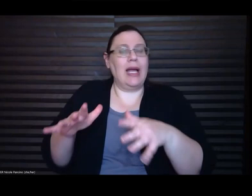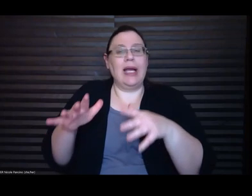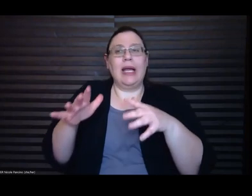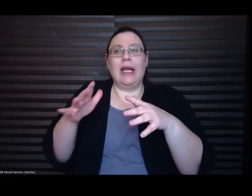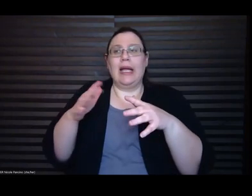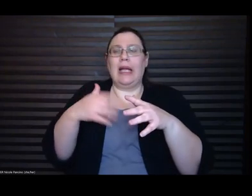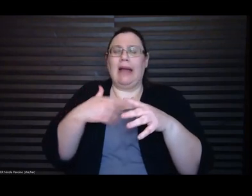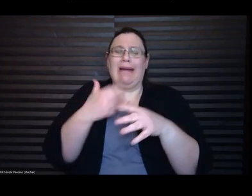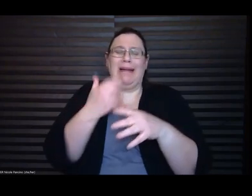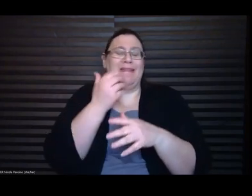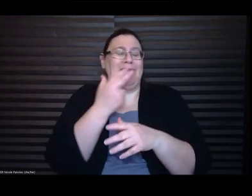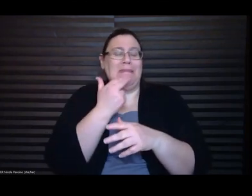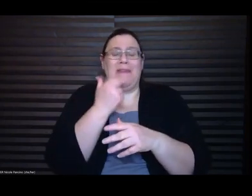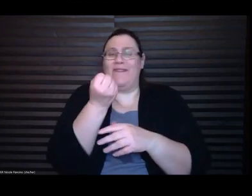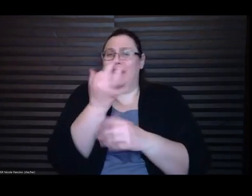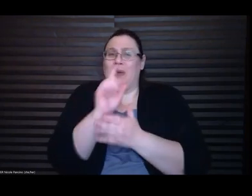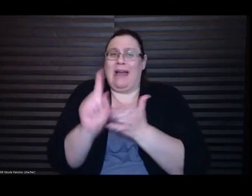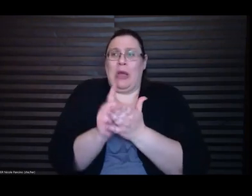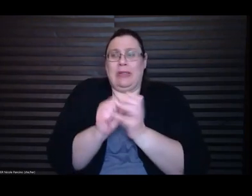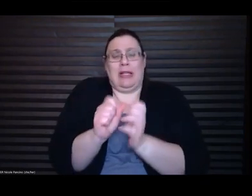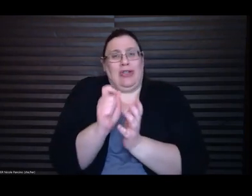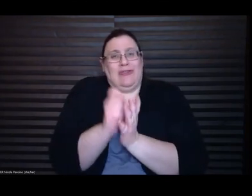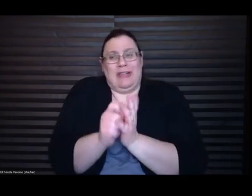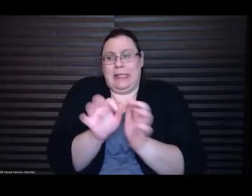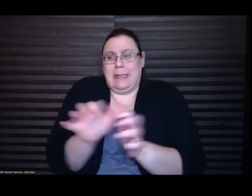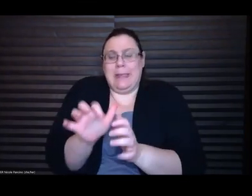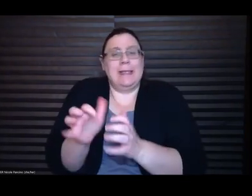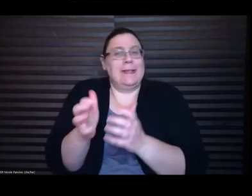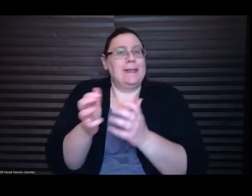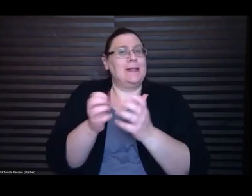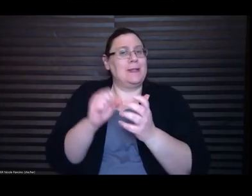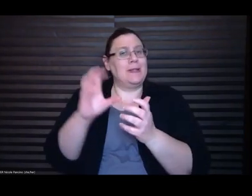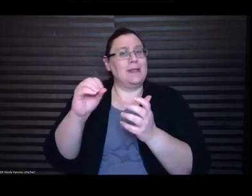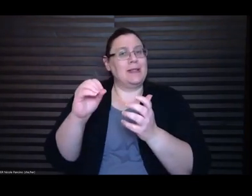the most urgent form of it kind of came out naturally.